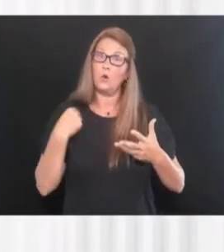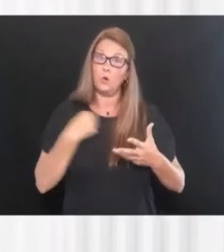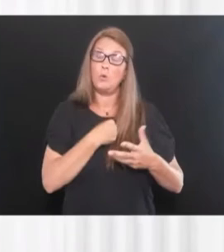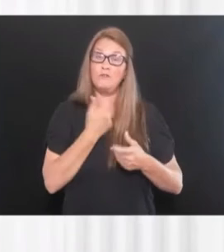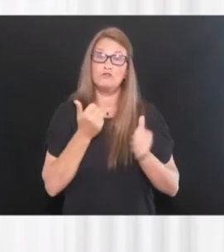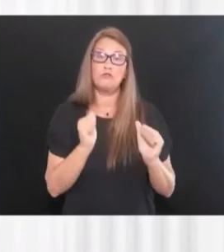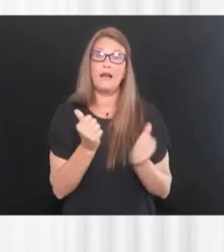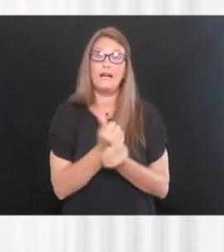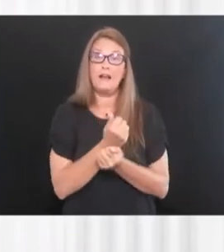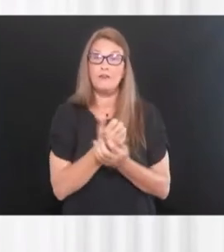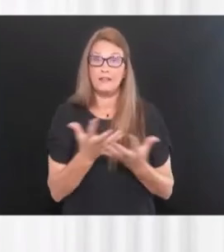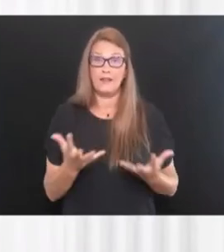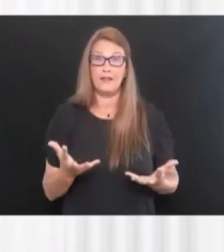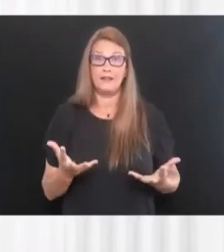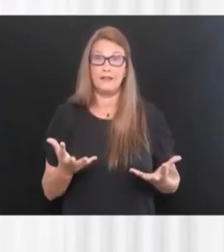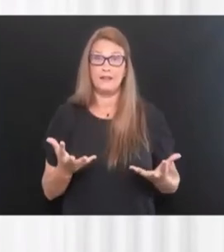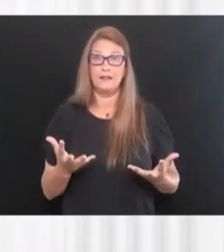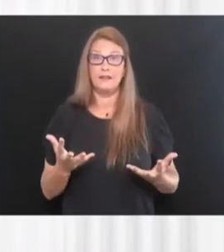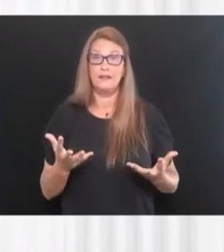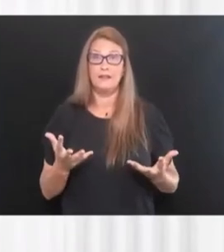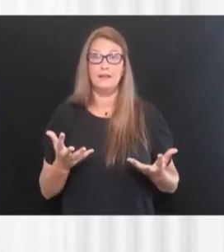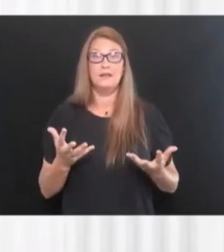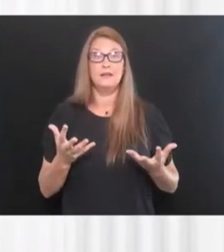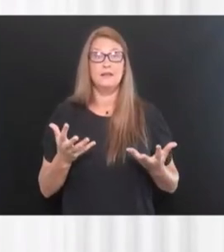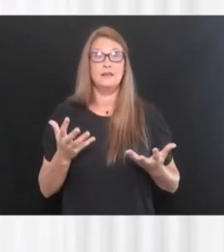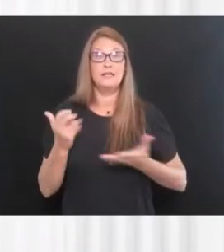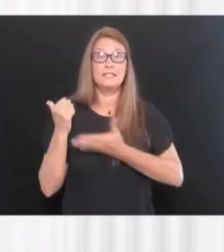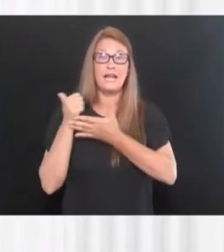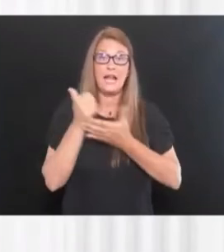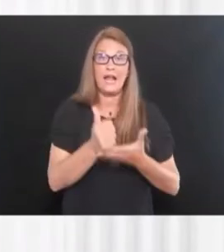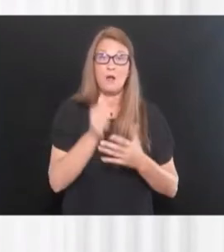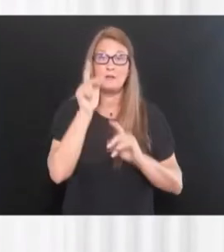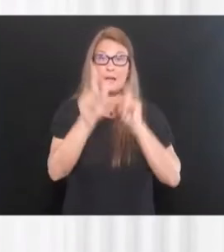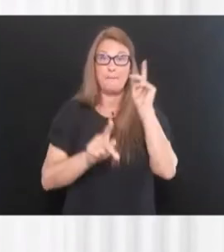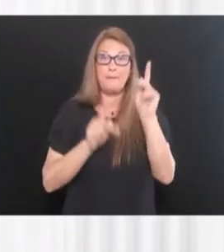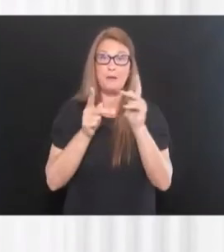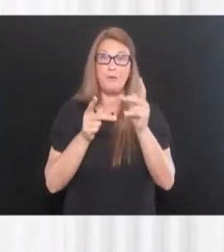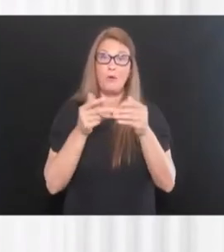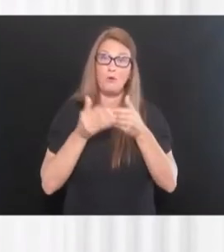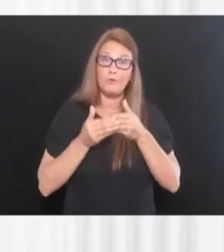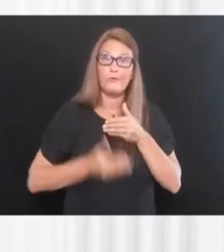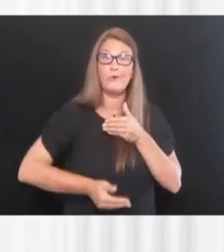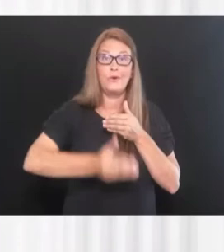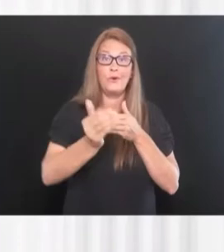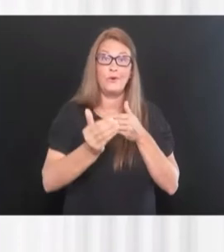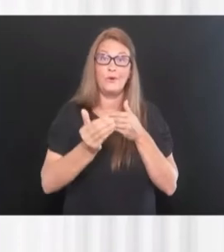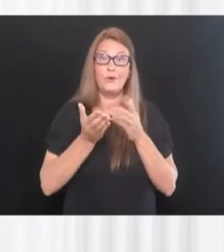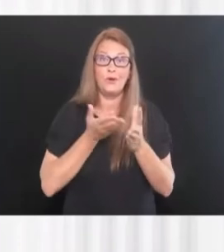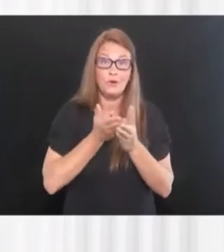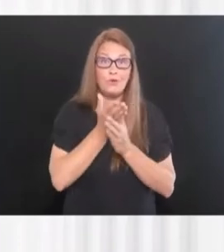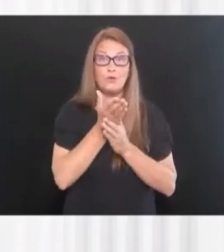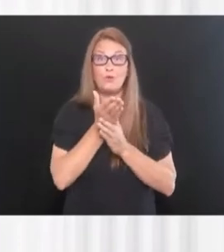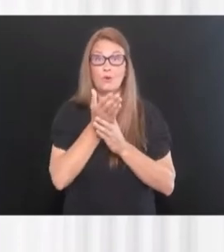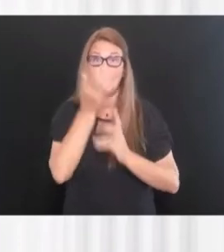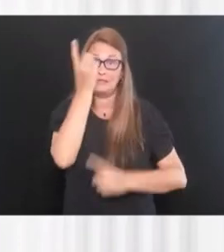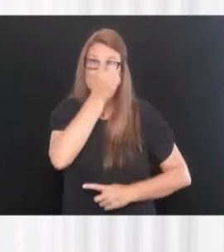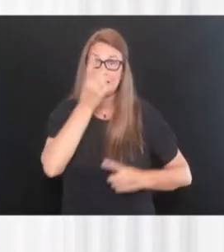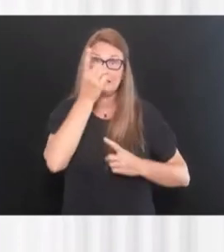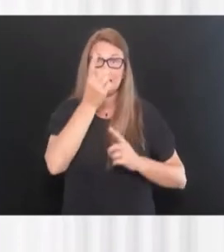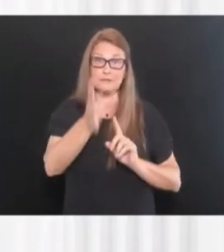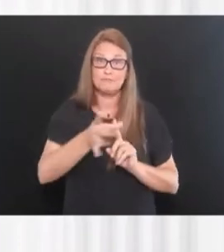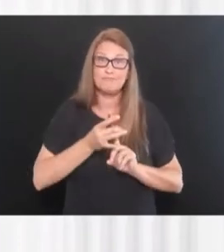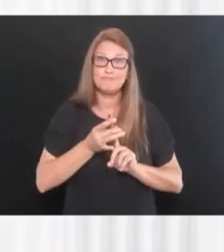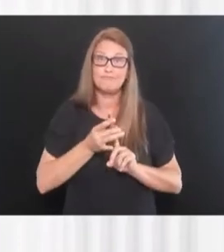tried anything we could possibly do to help get people through this and survive. We've tried it. I've said from the very